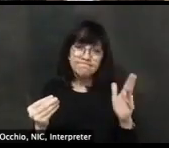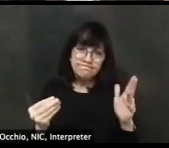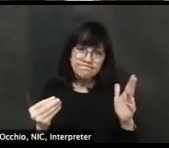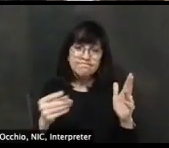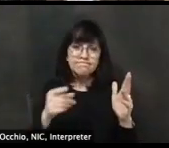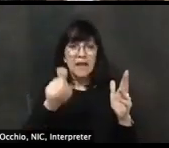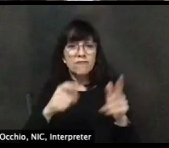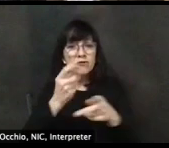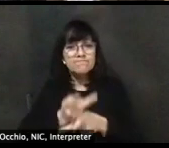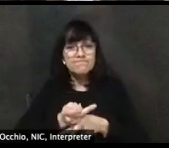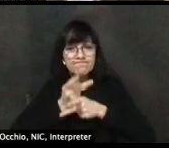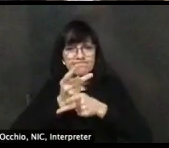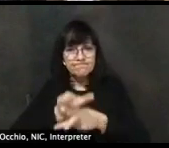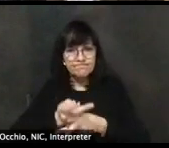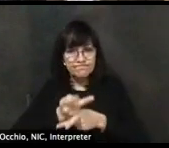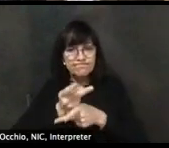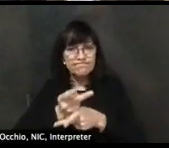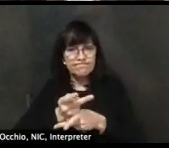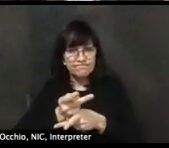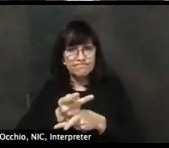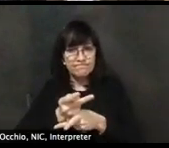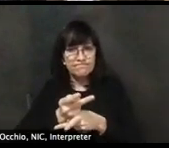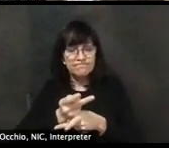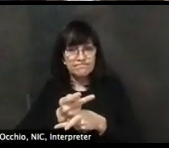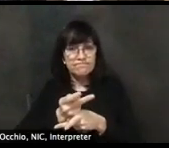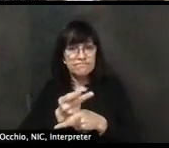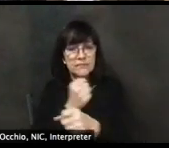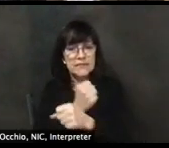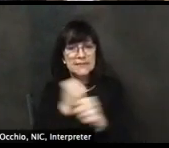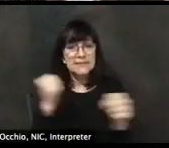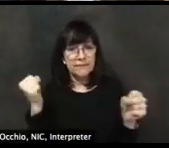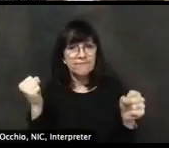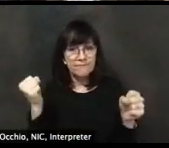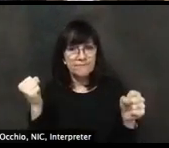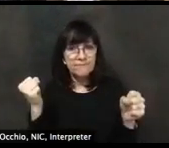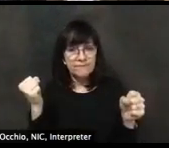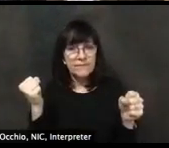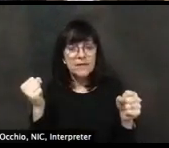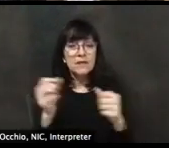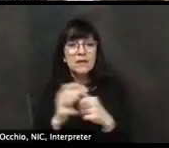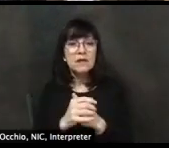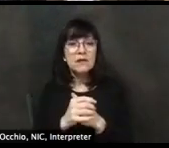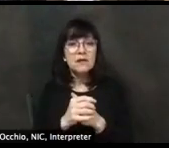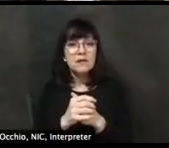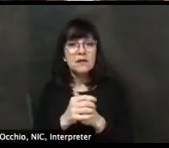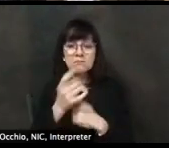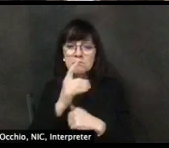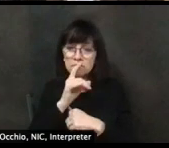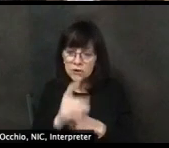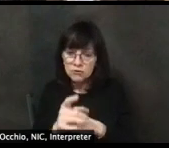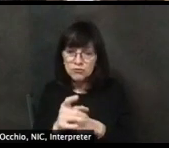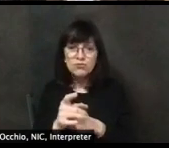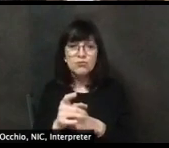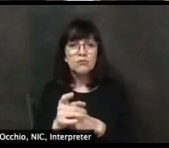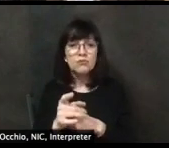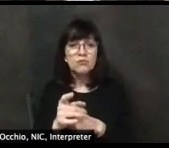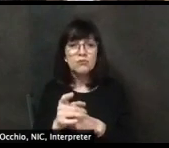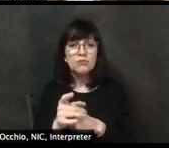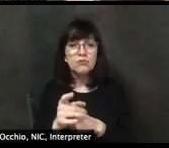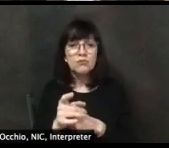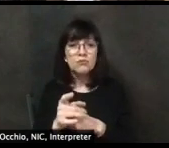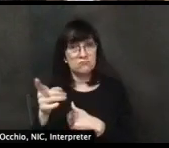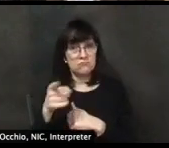need to take. Um, you know, making sure that you, um, are keeping a distance